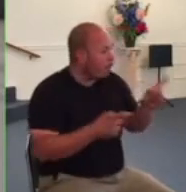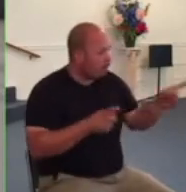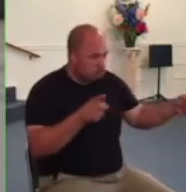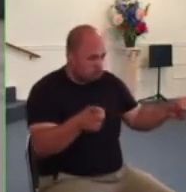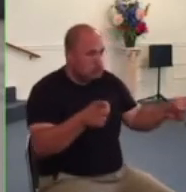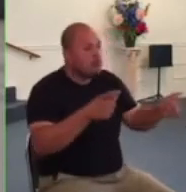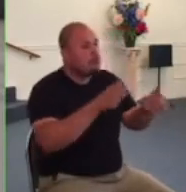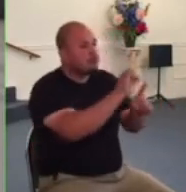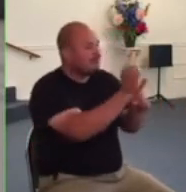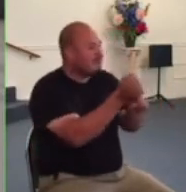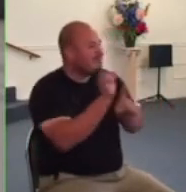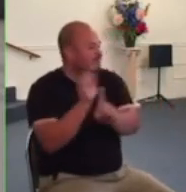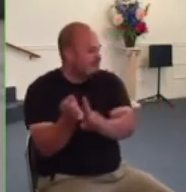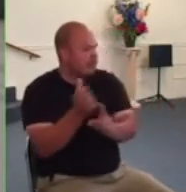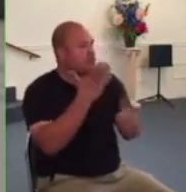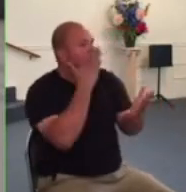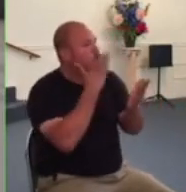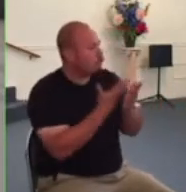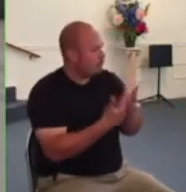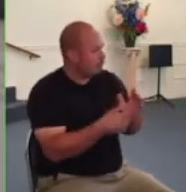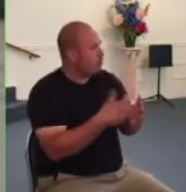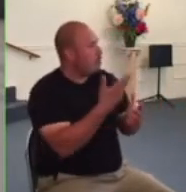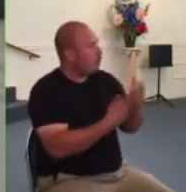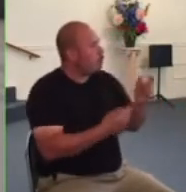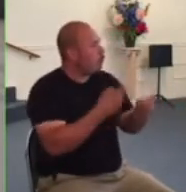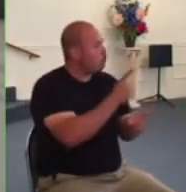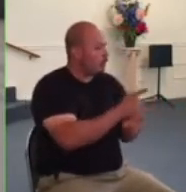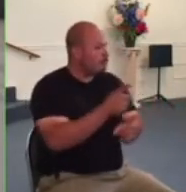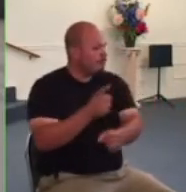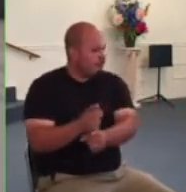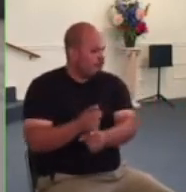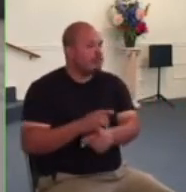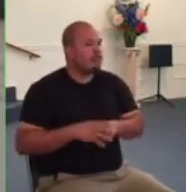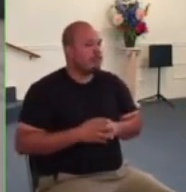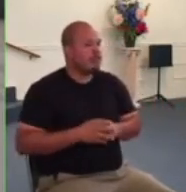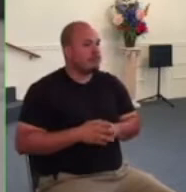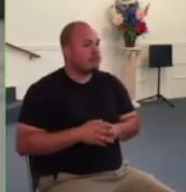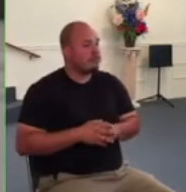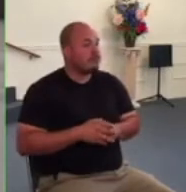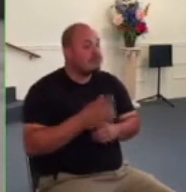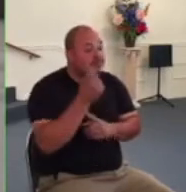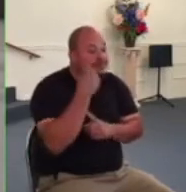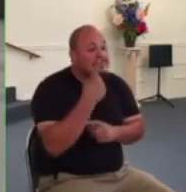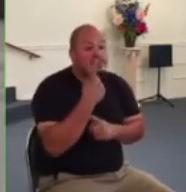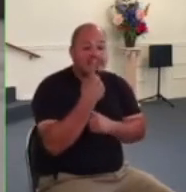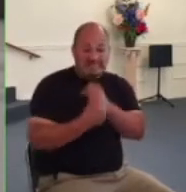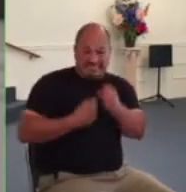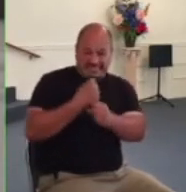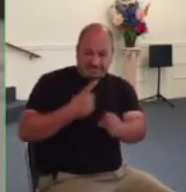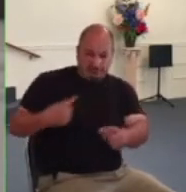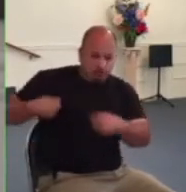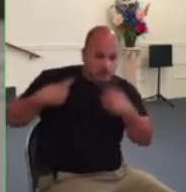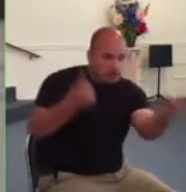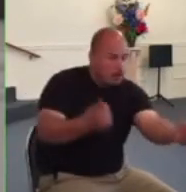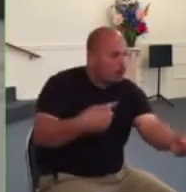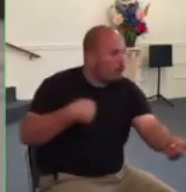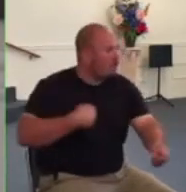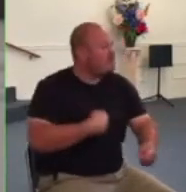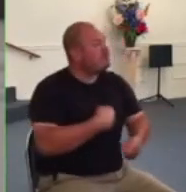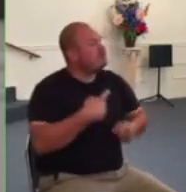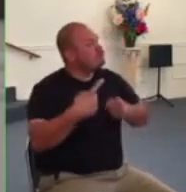this past year churches have struggled to know what to do with each new change in covid